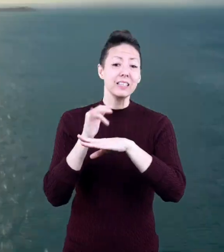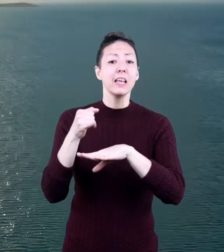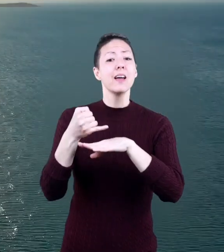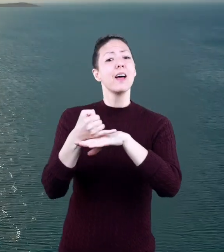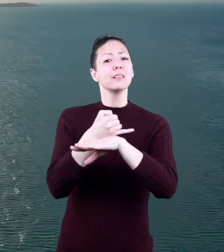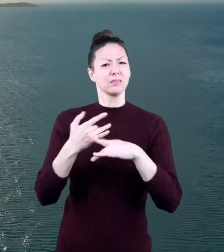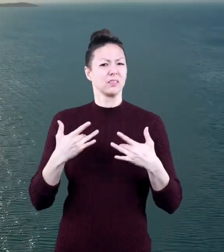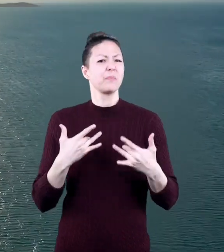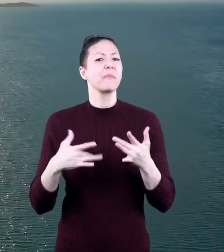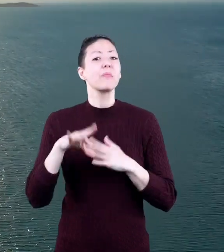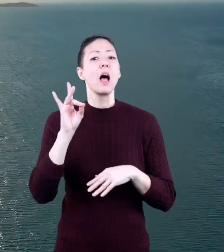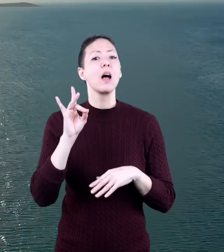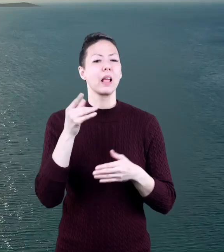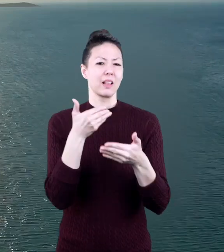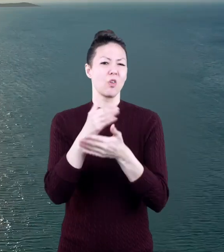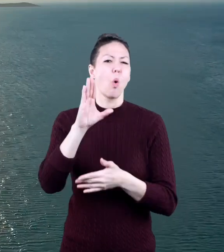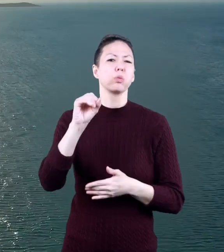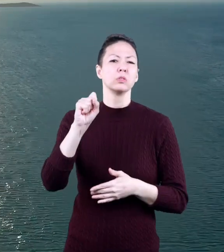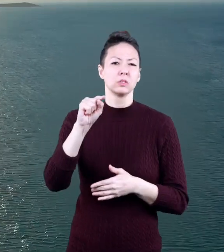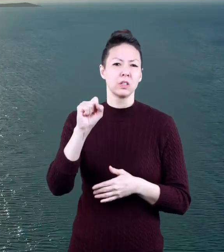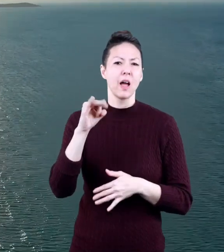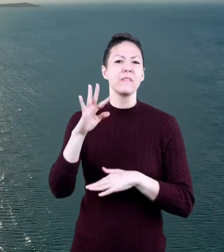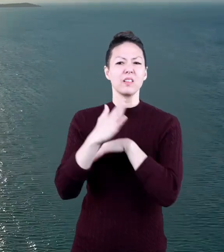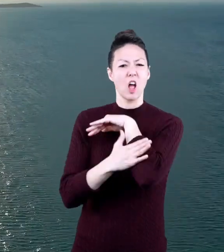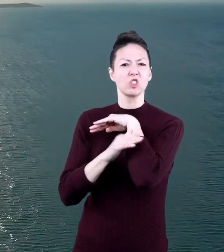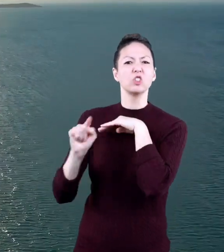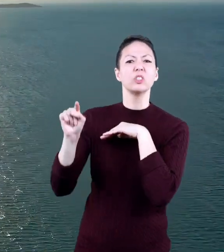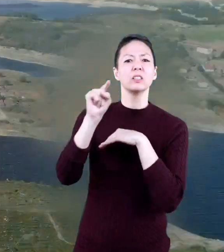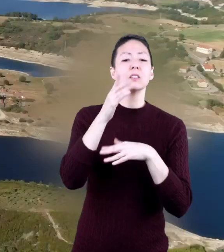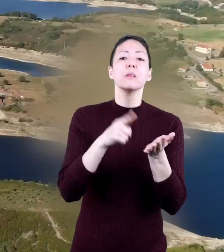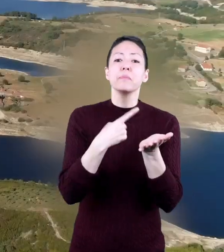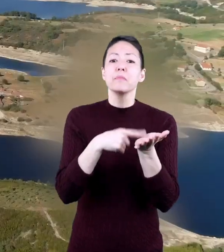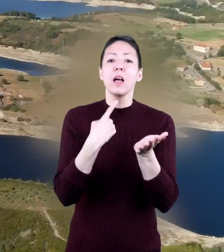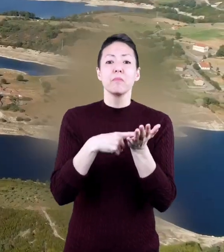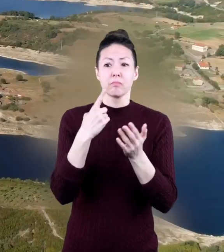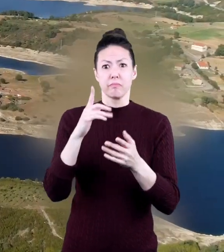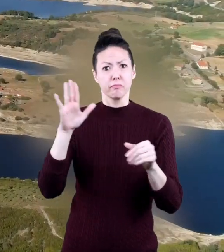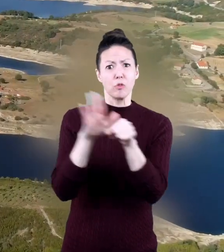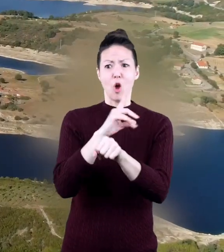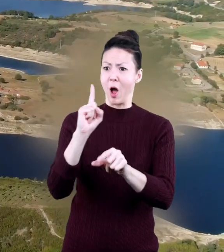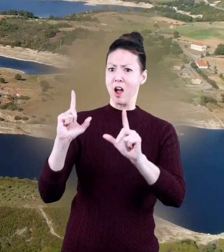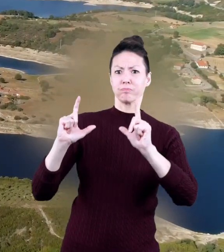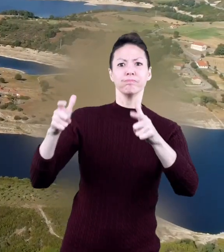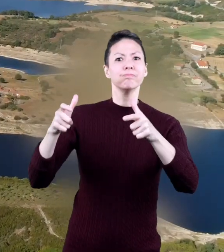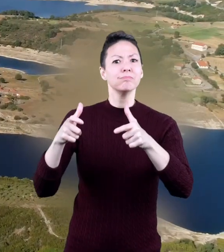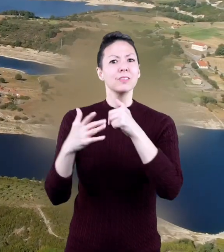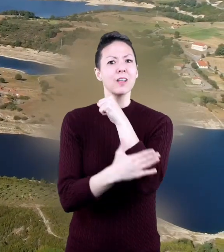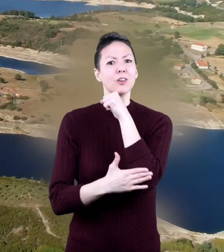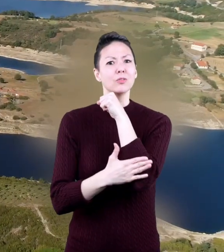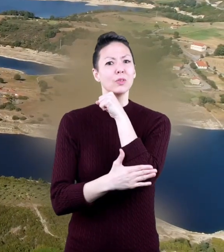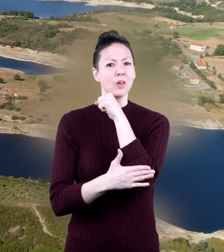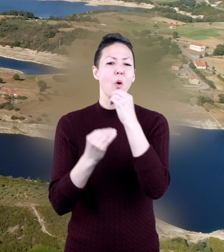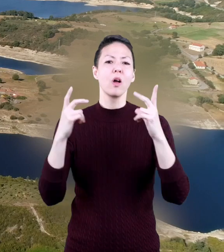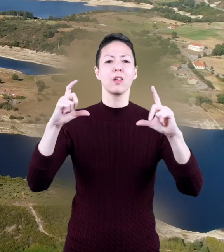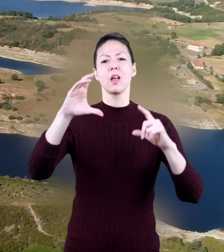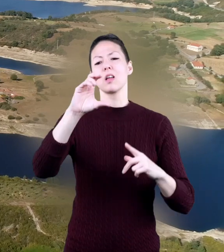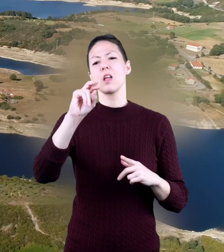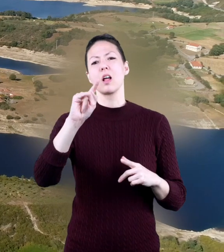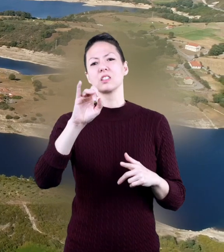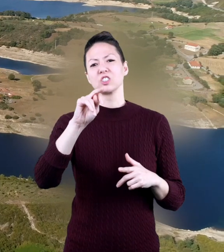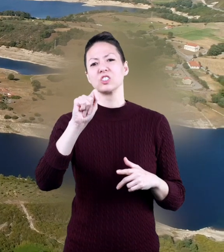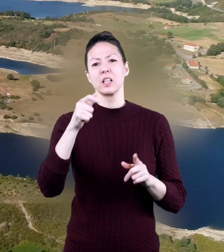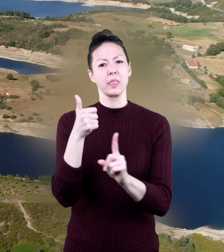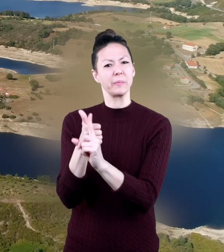Islands tend to be found near the coasts of countries, and sometimes their entire countries or continents